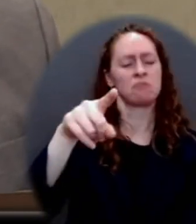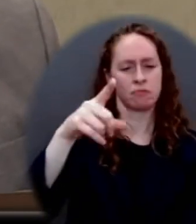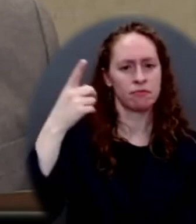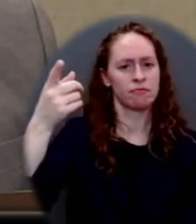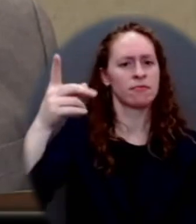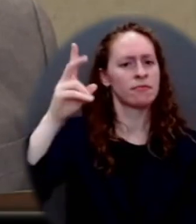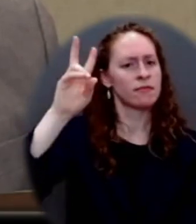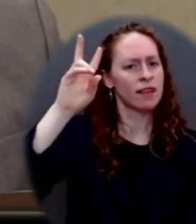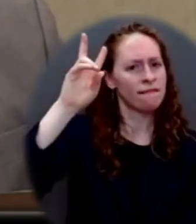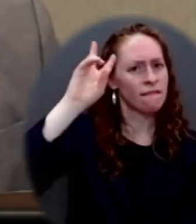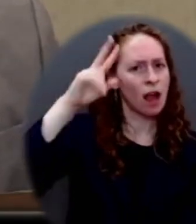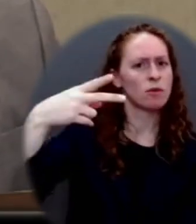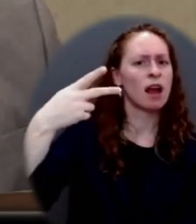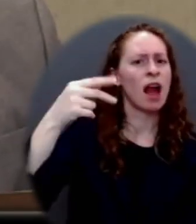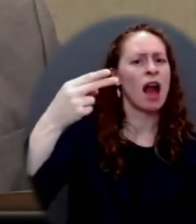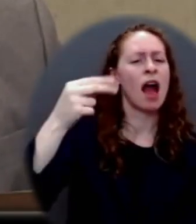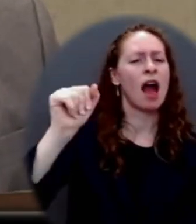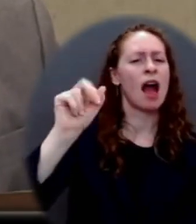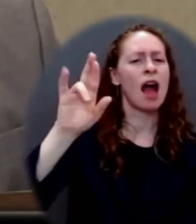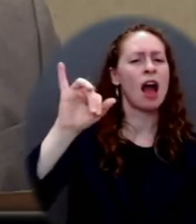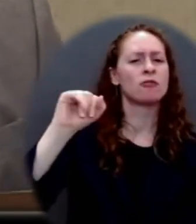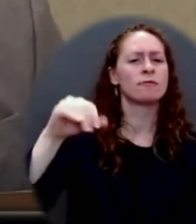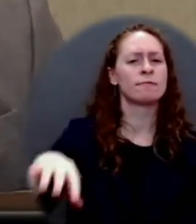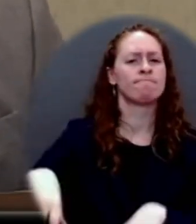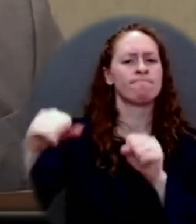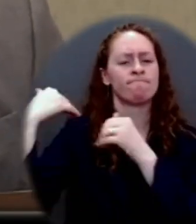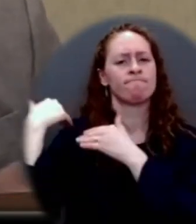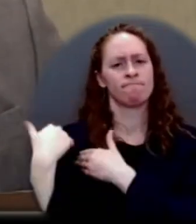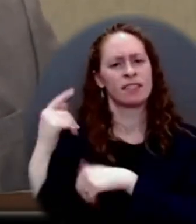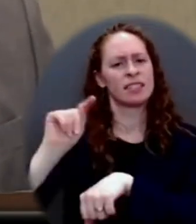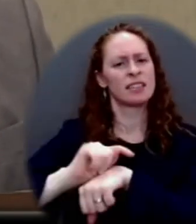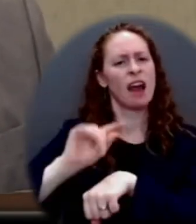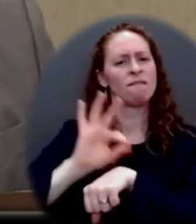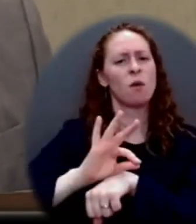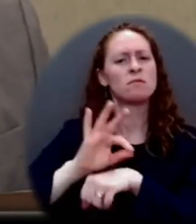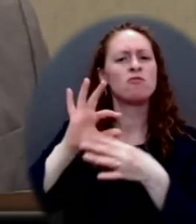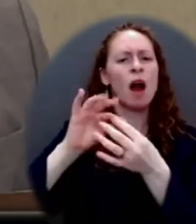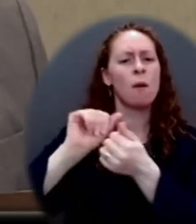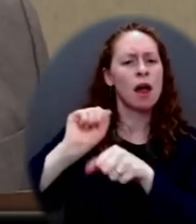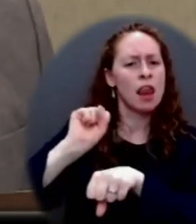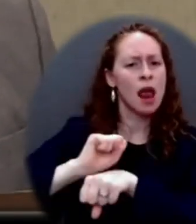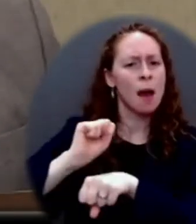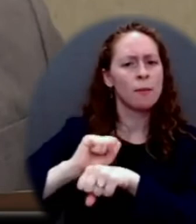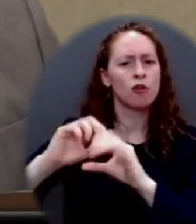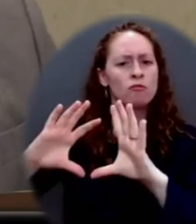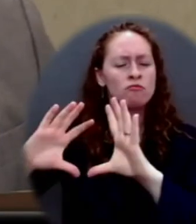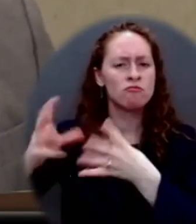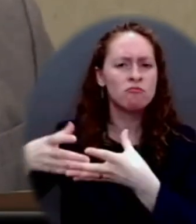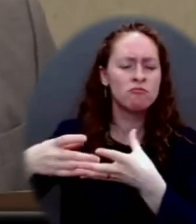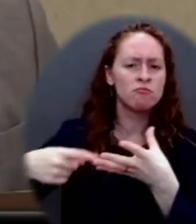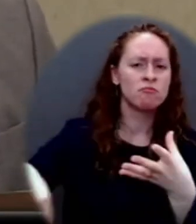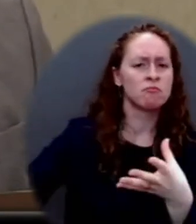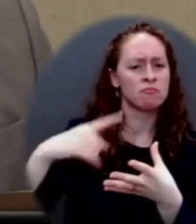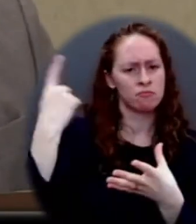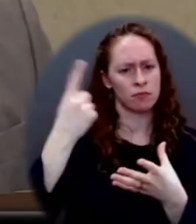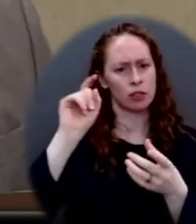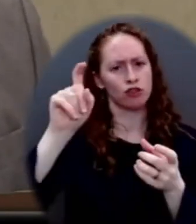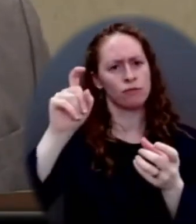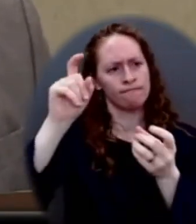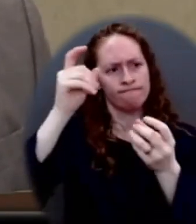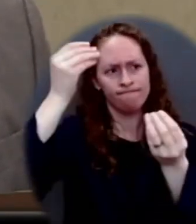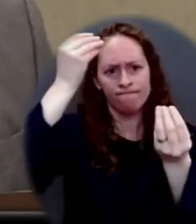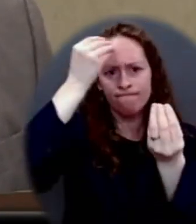report in October about how the federal government can boost unionization in this country in a